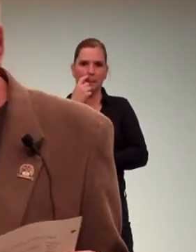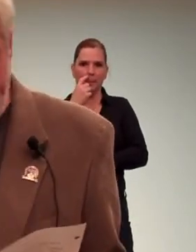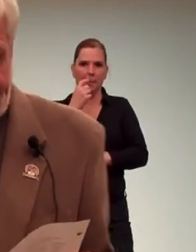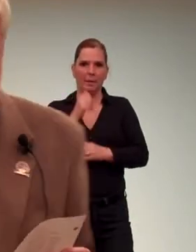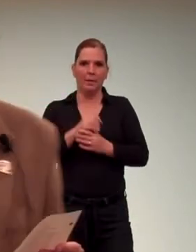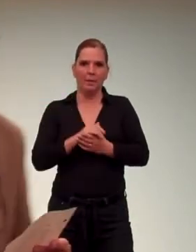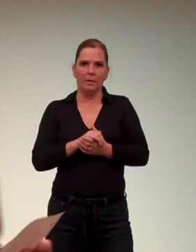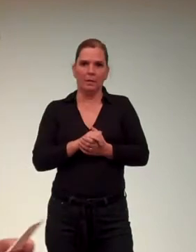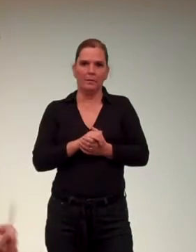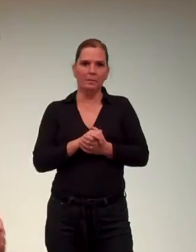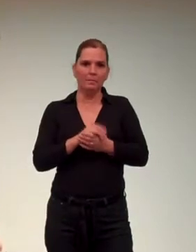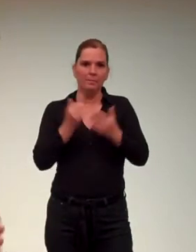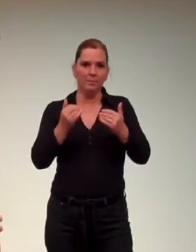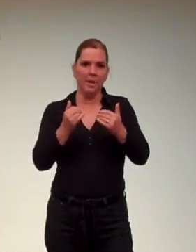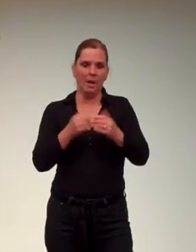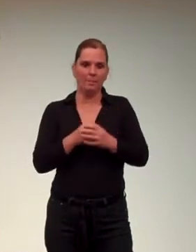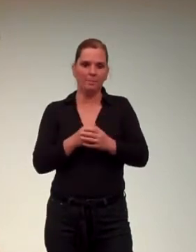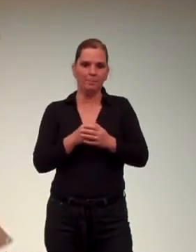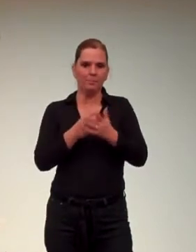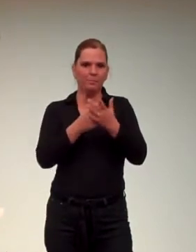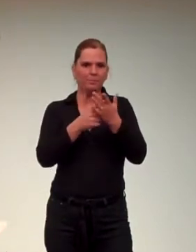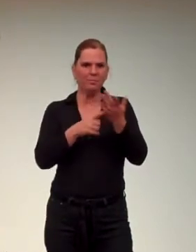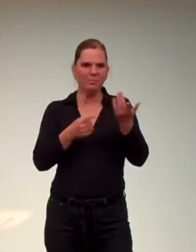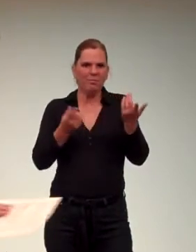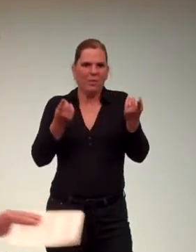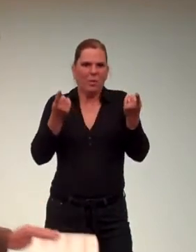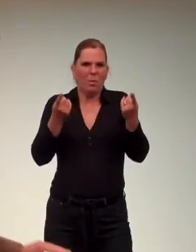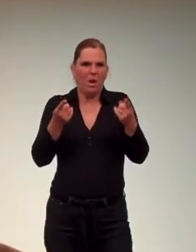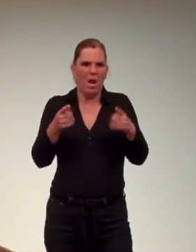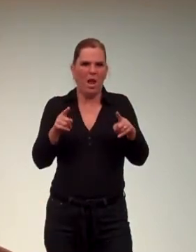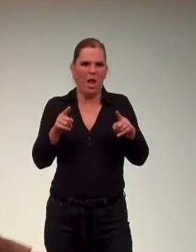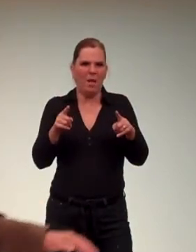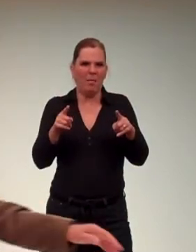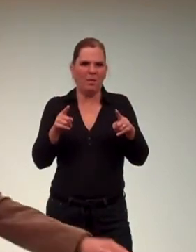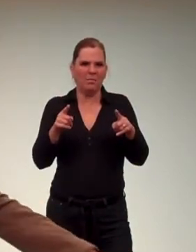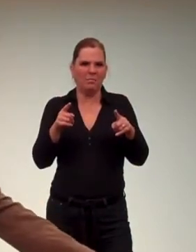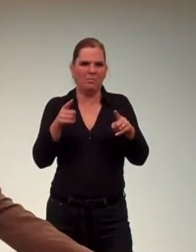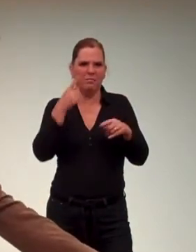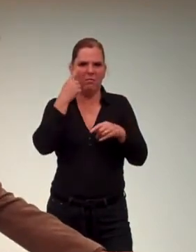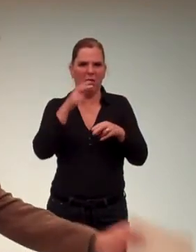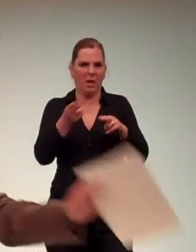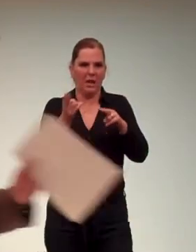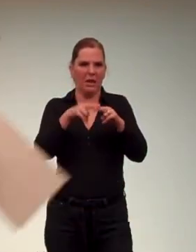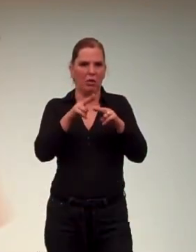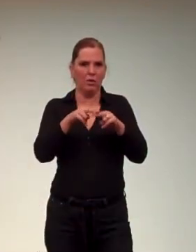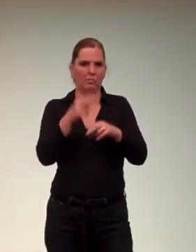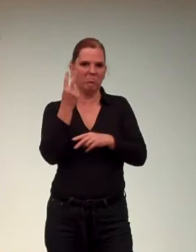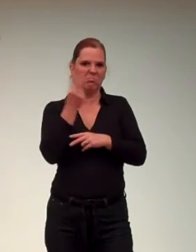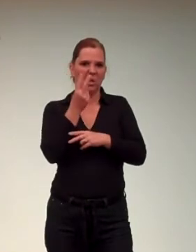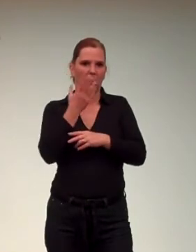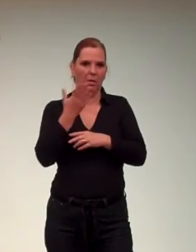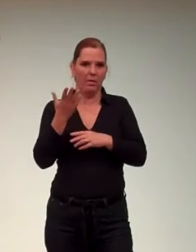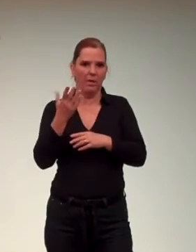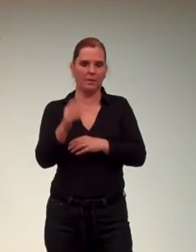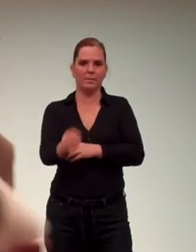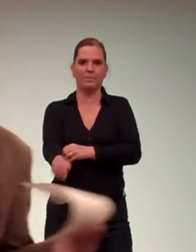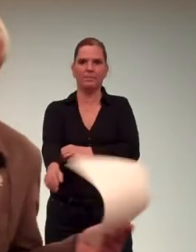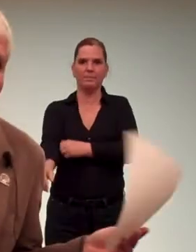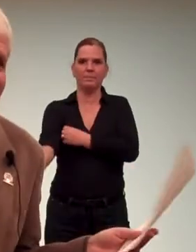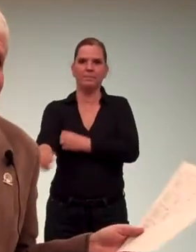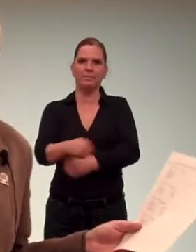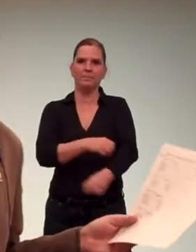Now, what causes that big increase? A couple other statistics before I